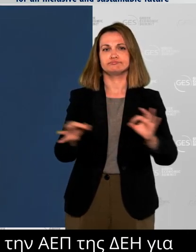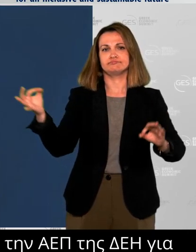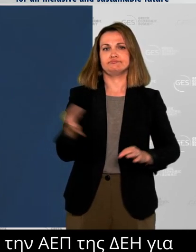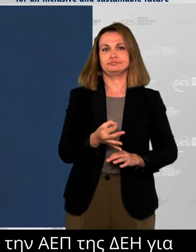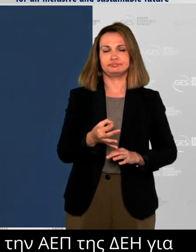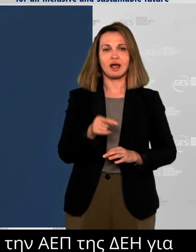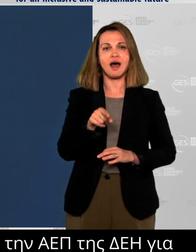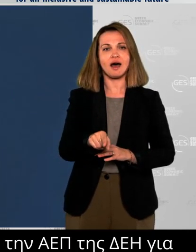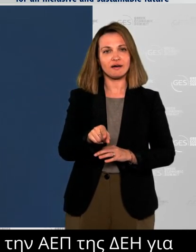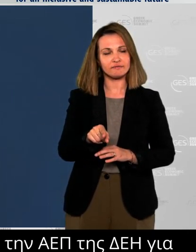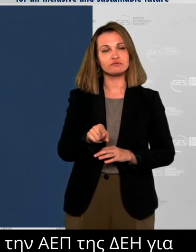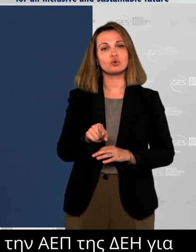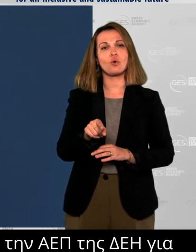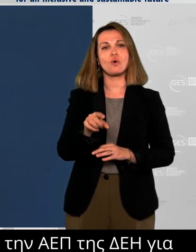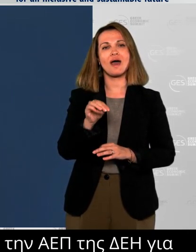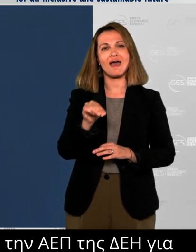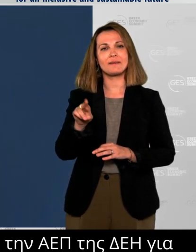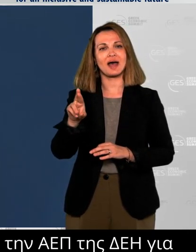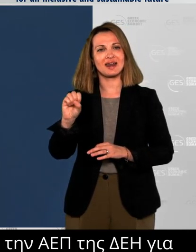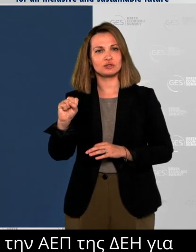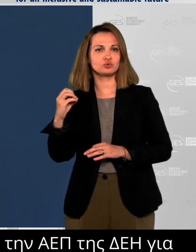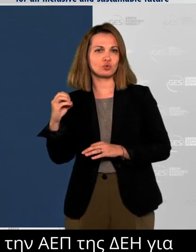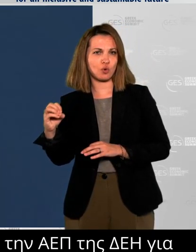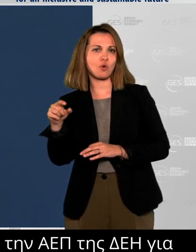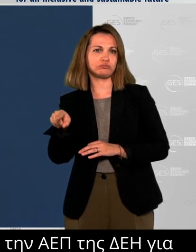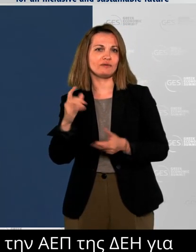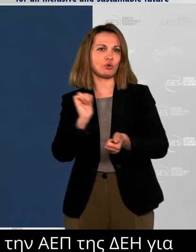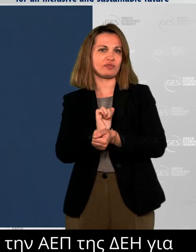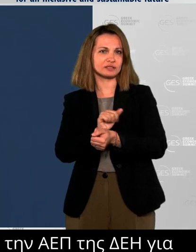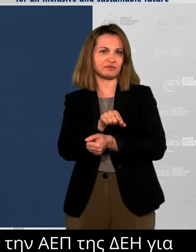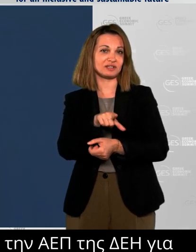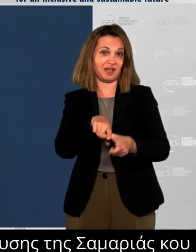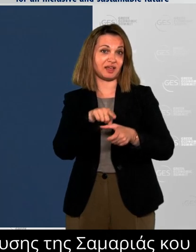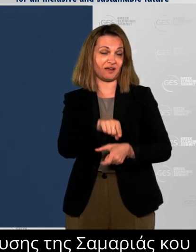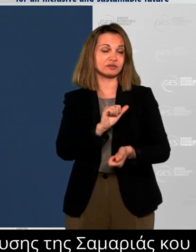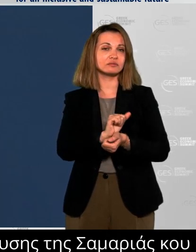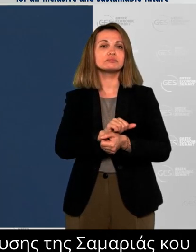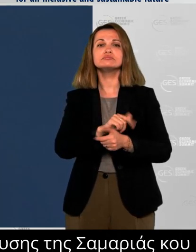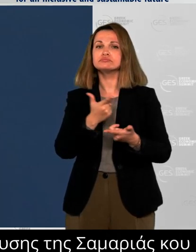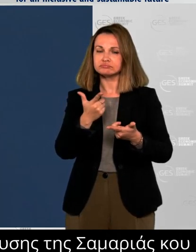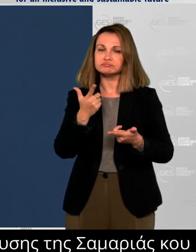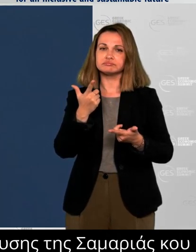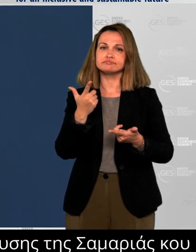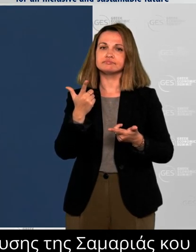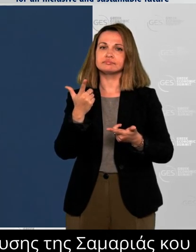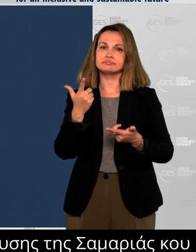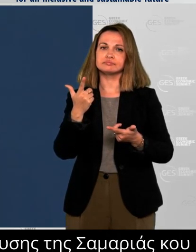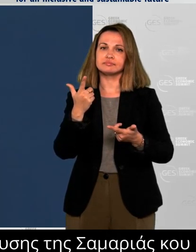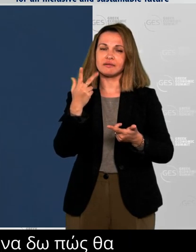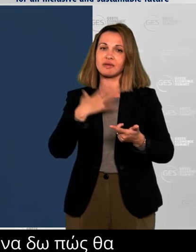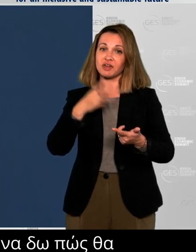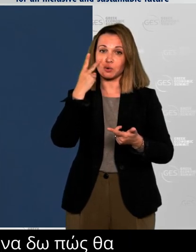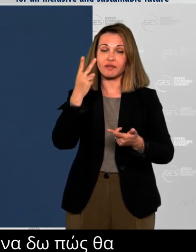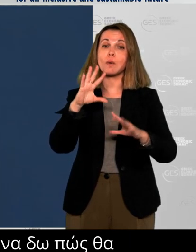and I look forward to seeing how the company will grow over the coming years. In Northern Greece, 547 Energy is